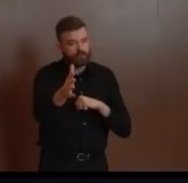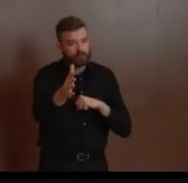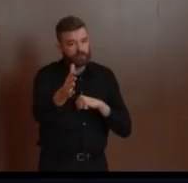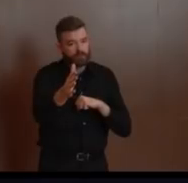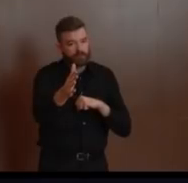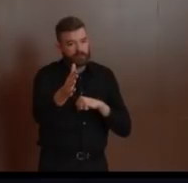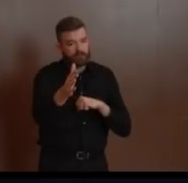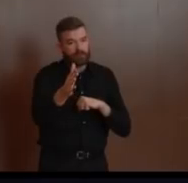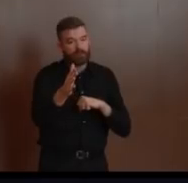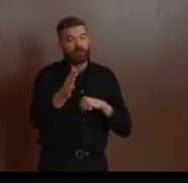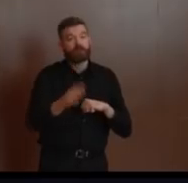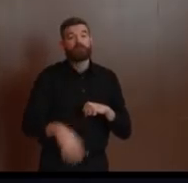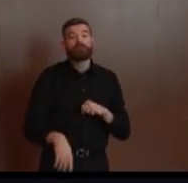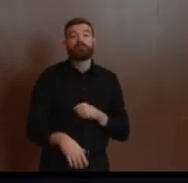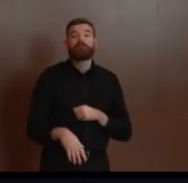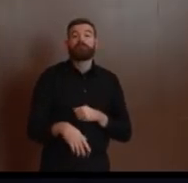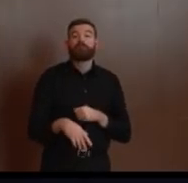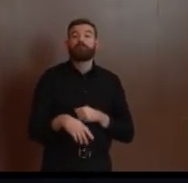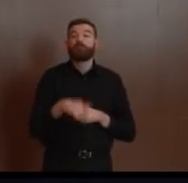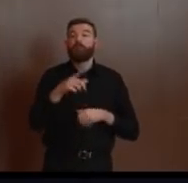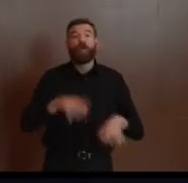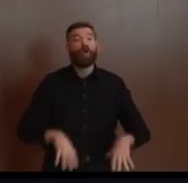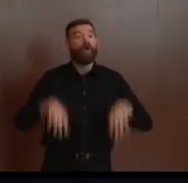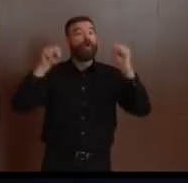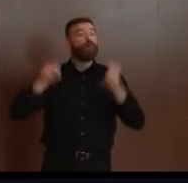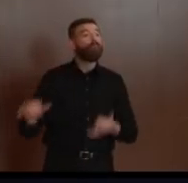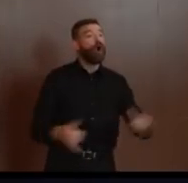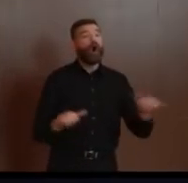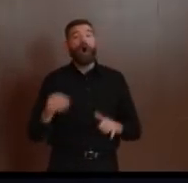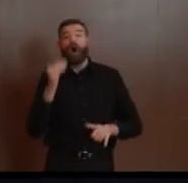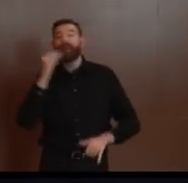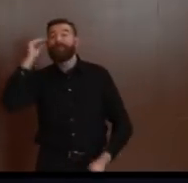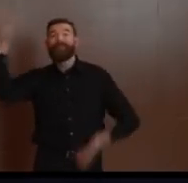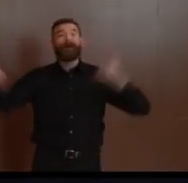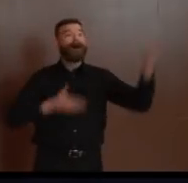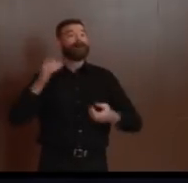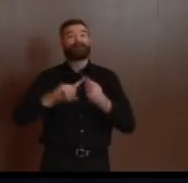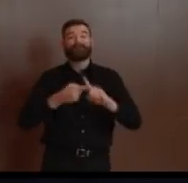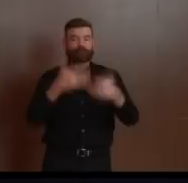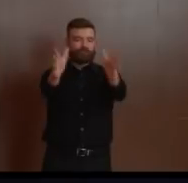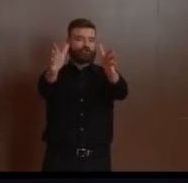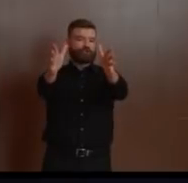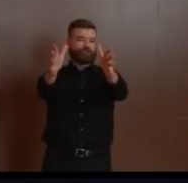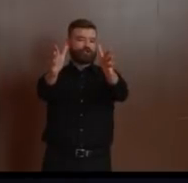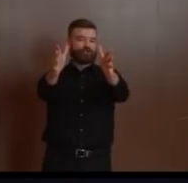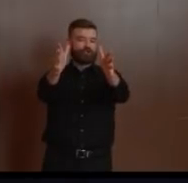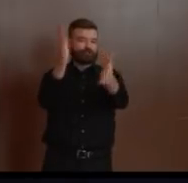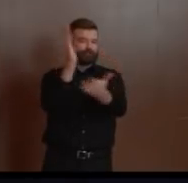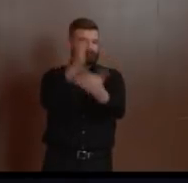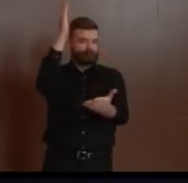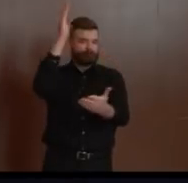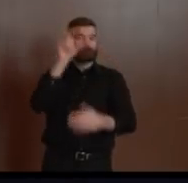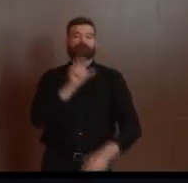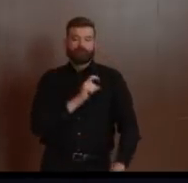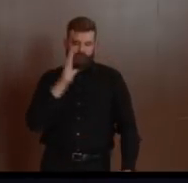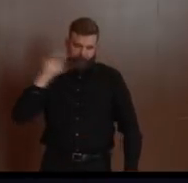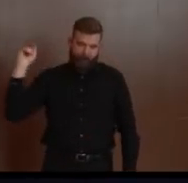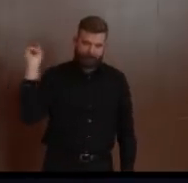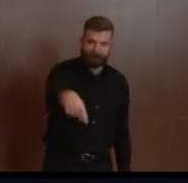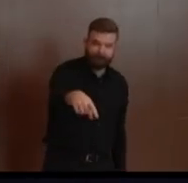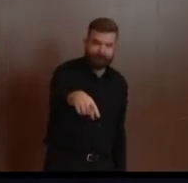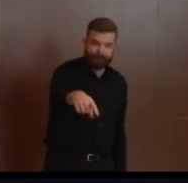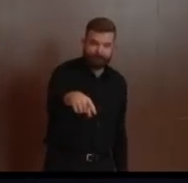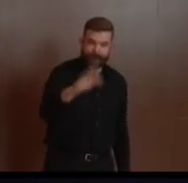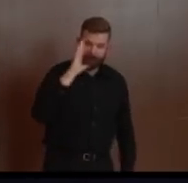closest friends, stop. Law enforcement officers will have to break that party up and there will be criminal consequences.